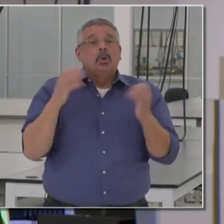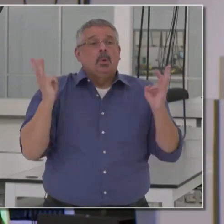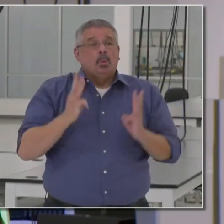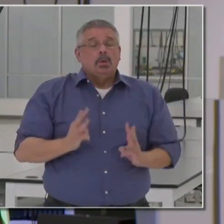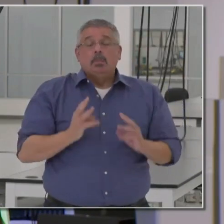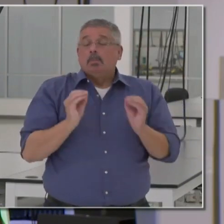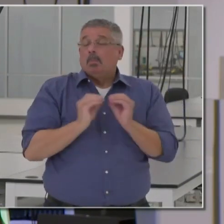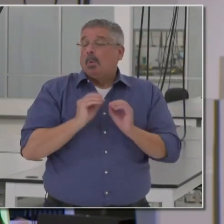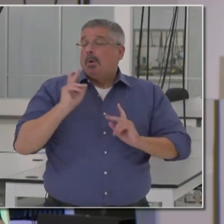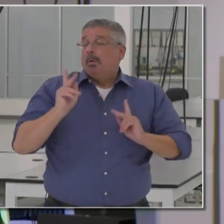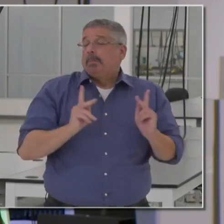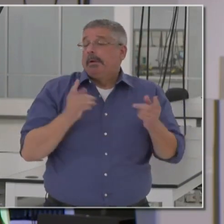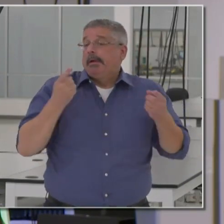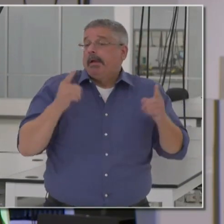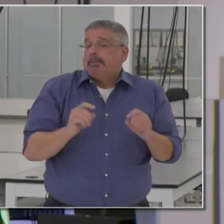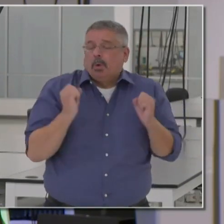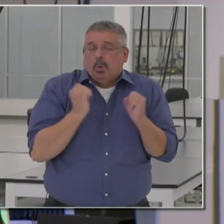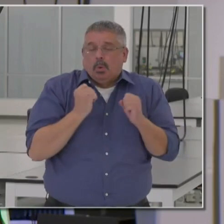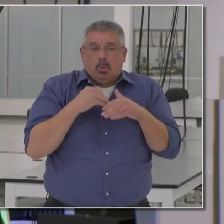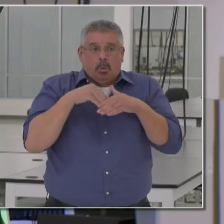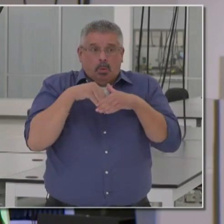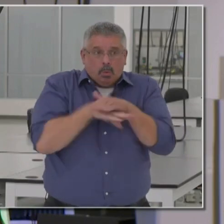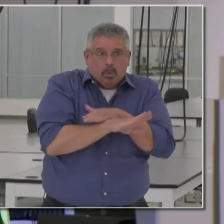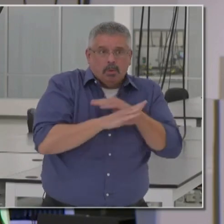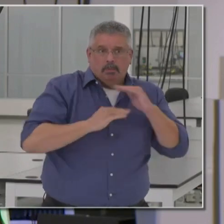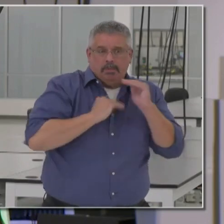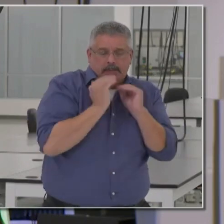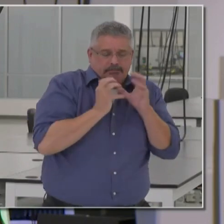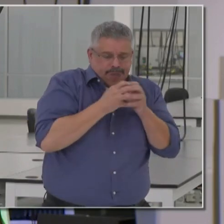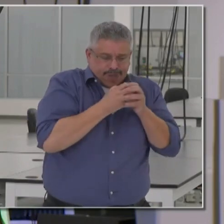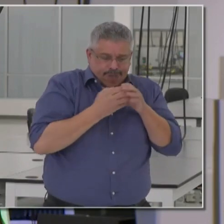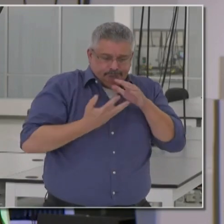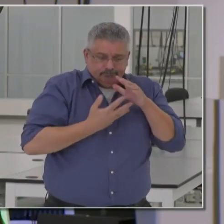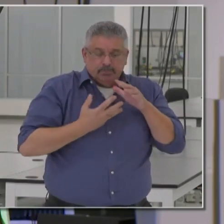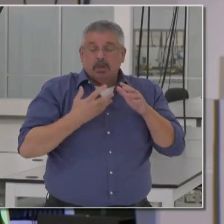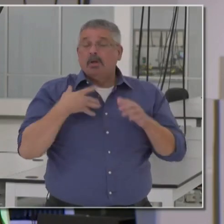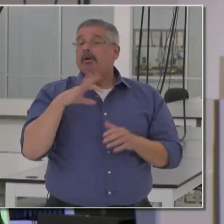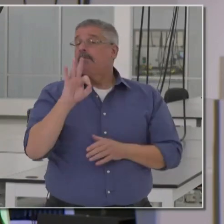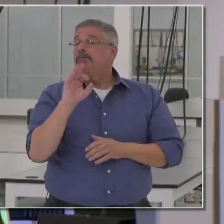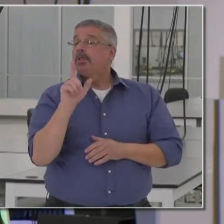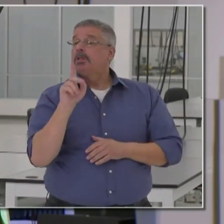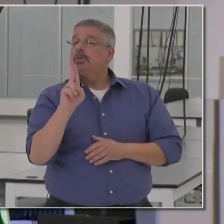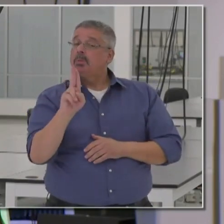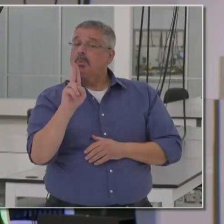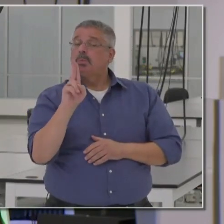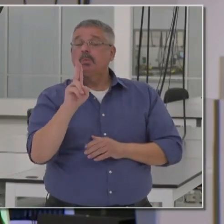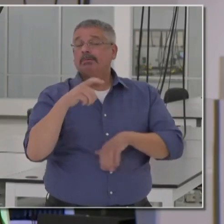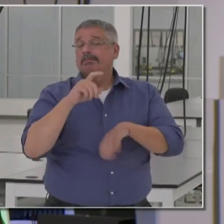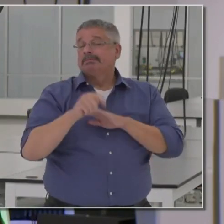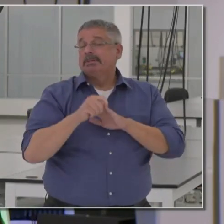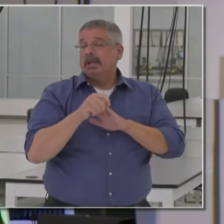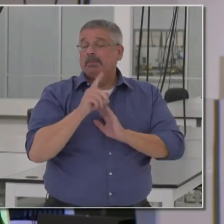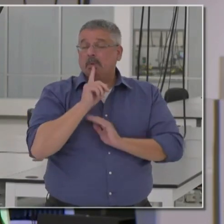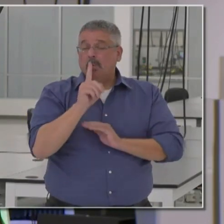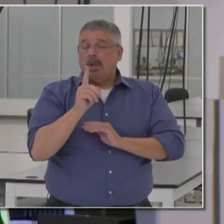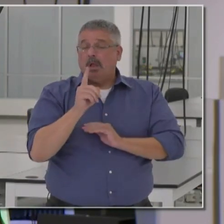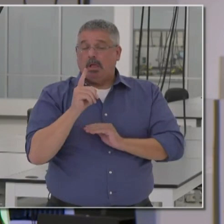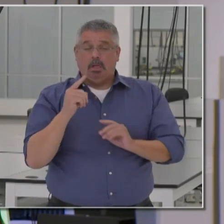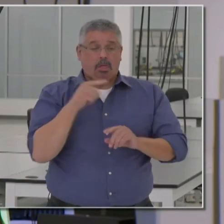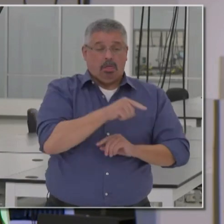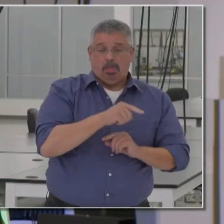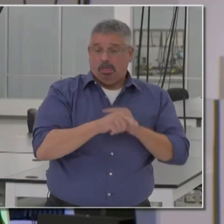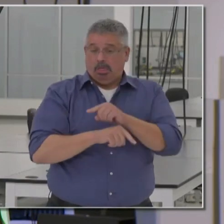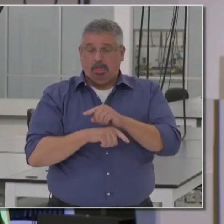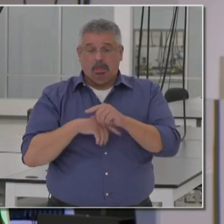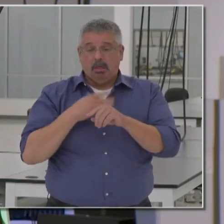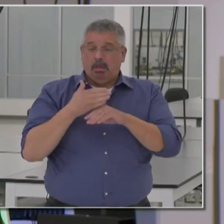when more people are more likely to come back indoors. We're entering into the flu season, which will put compounding and competing challenges